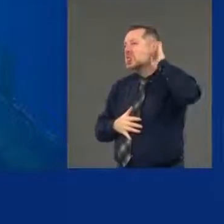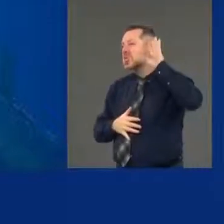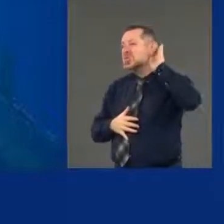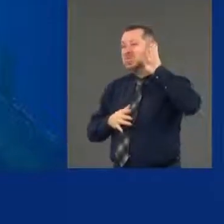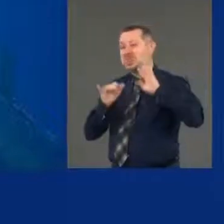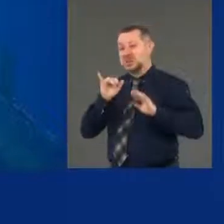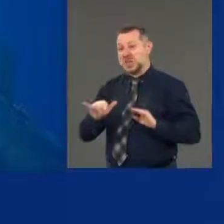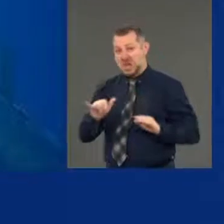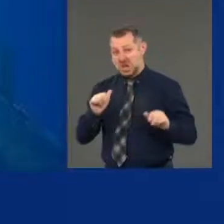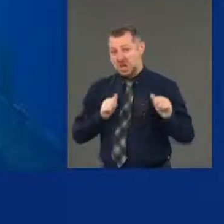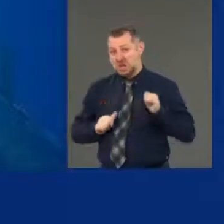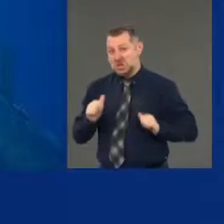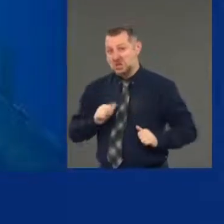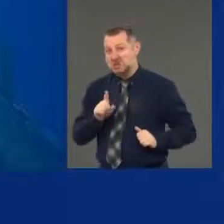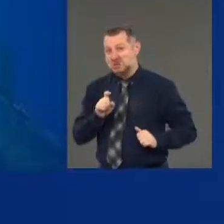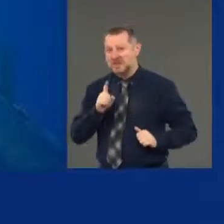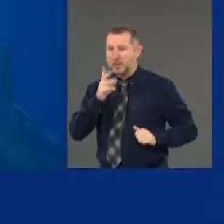you're saying?